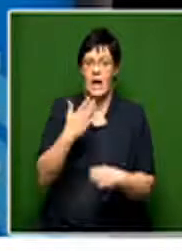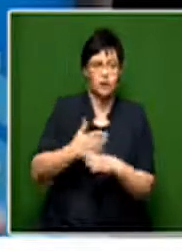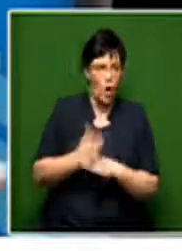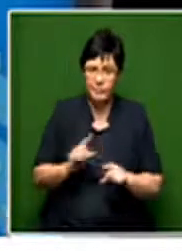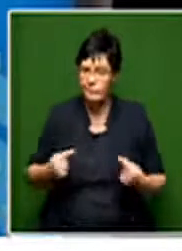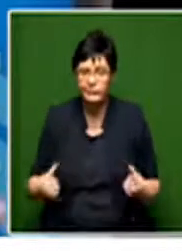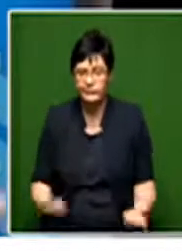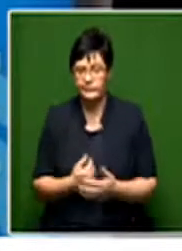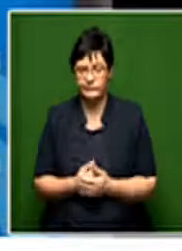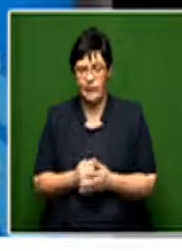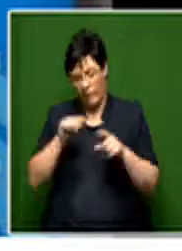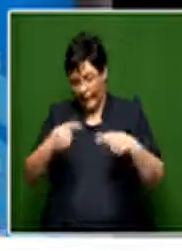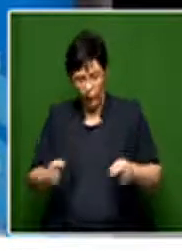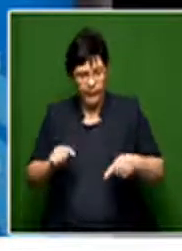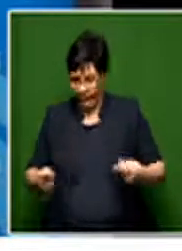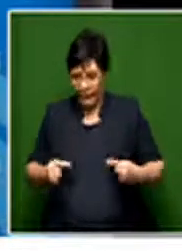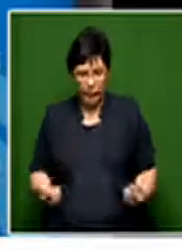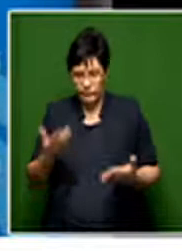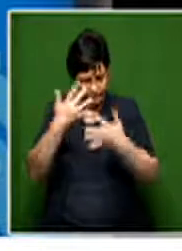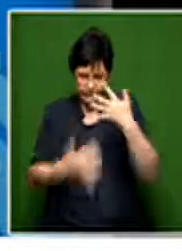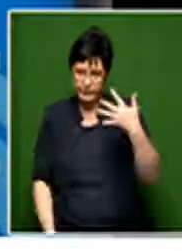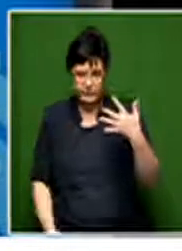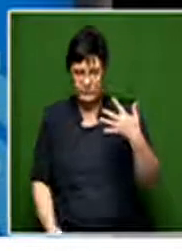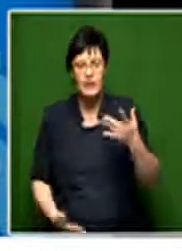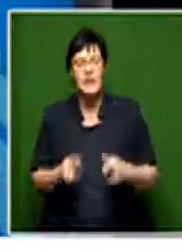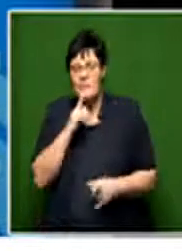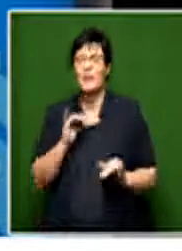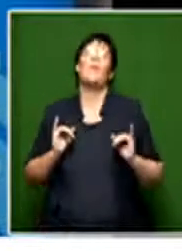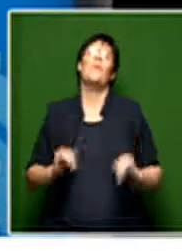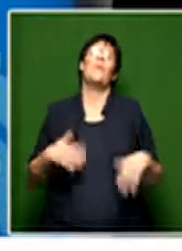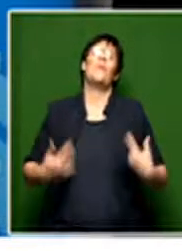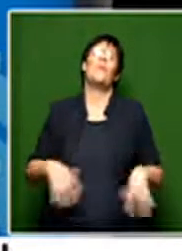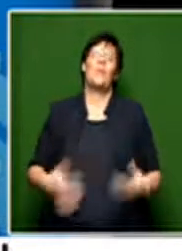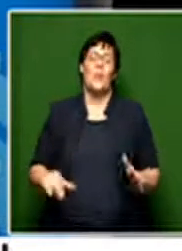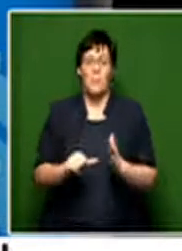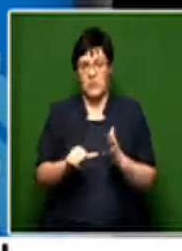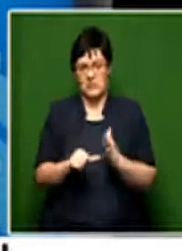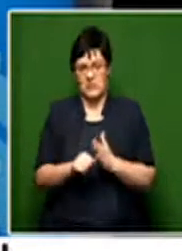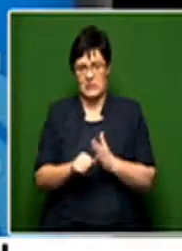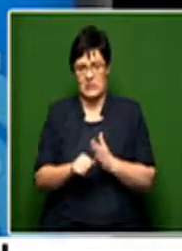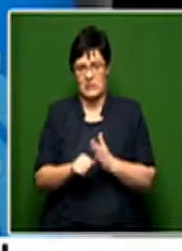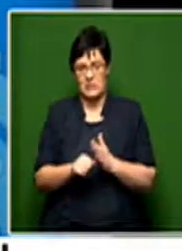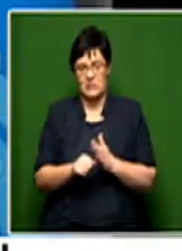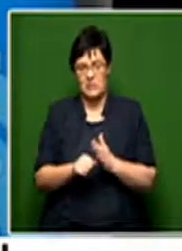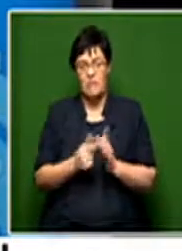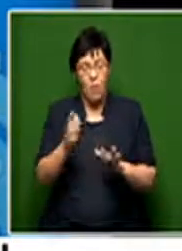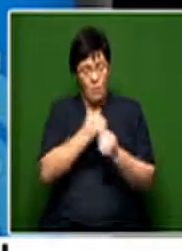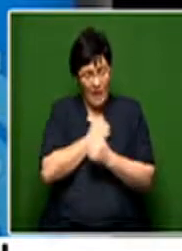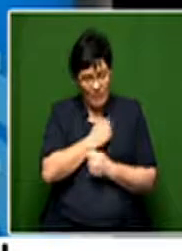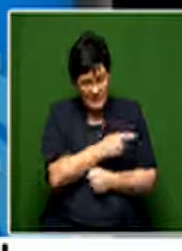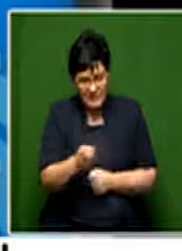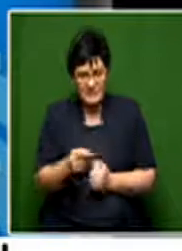job. You cannot, you cannot, and you cannot. So really, it is crucial. is important for parents,